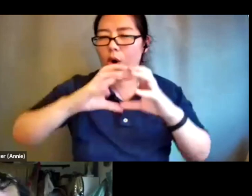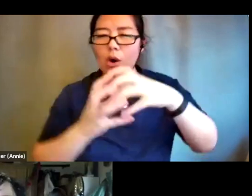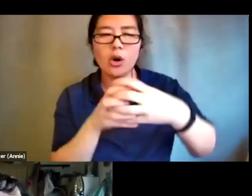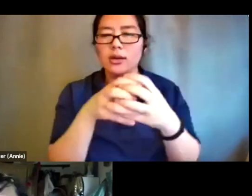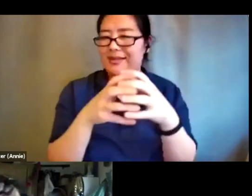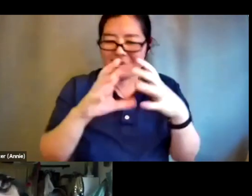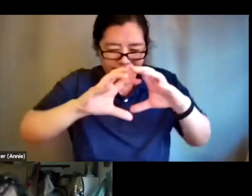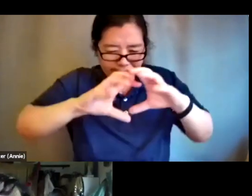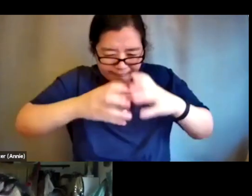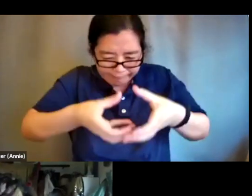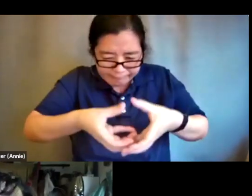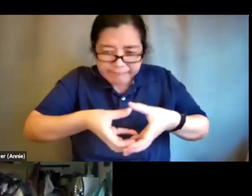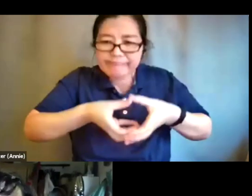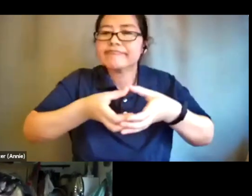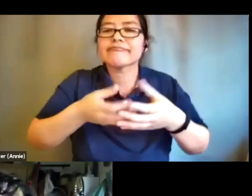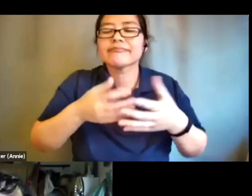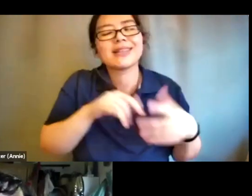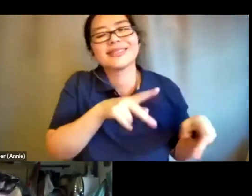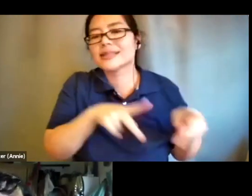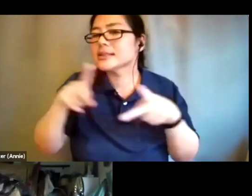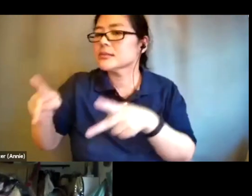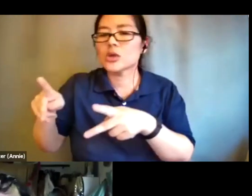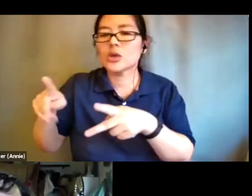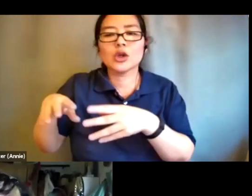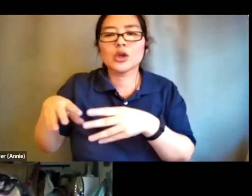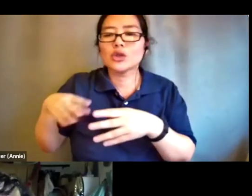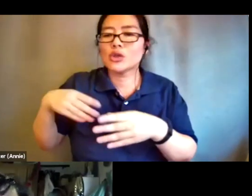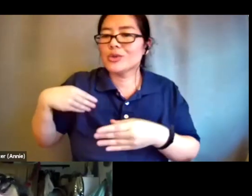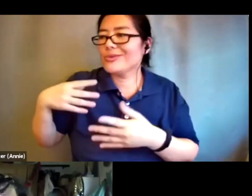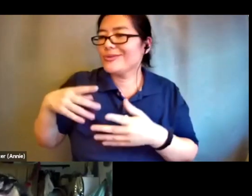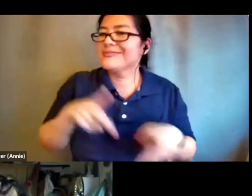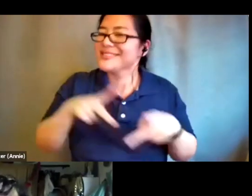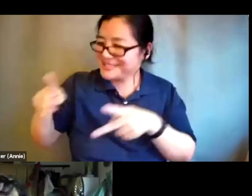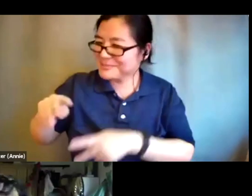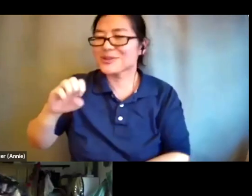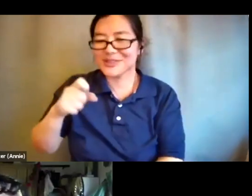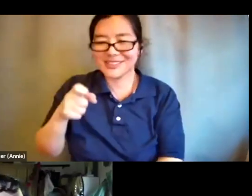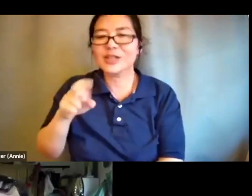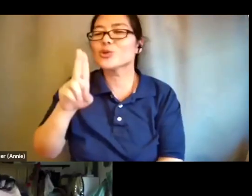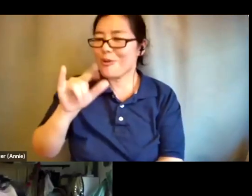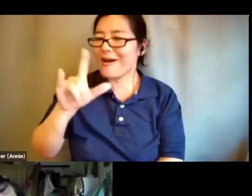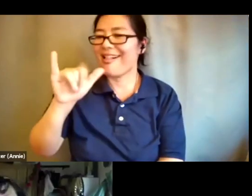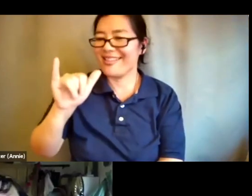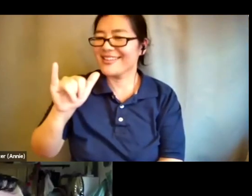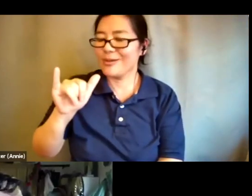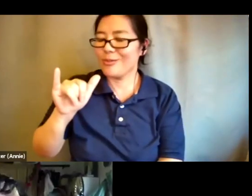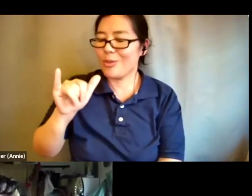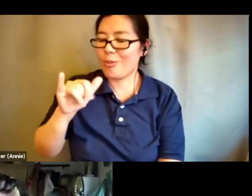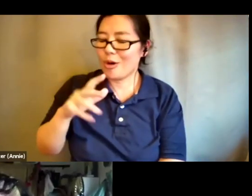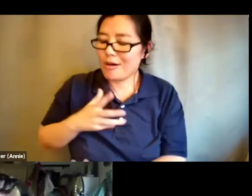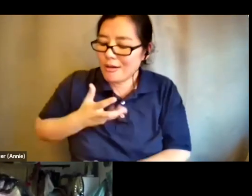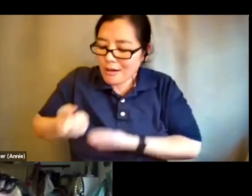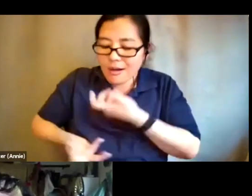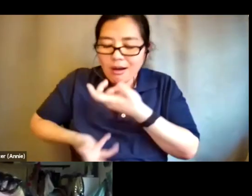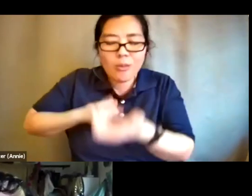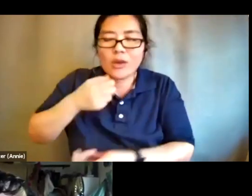very similar in a lot of ways to the flow of sexuality when we're engaging with our sexuality with other people or with our